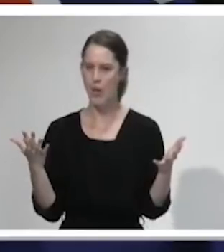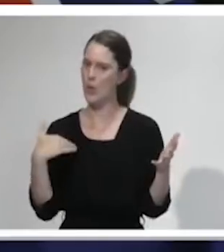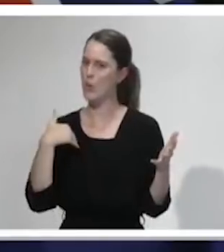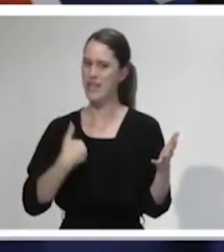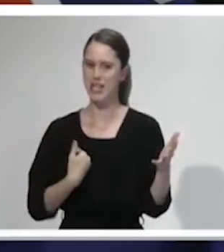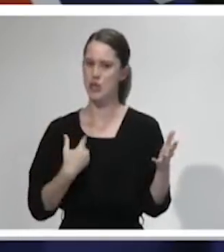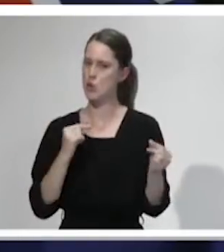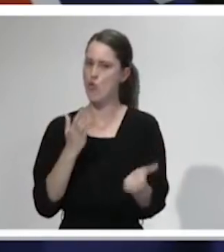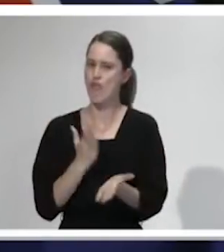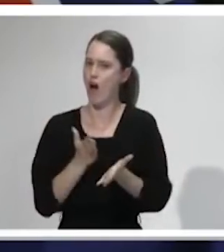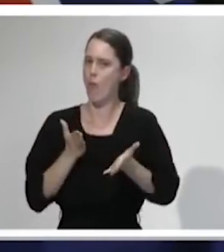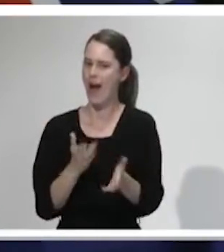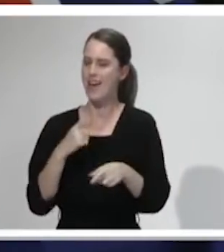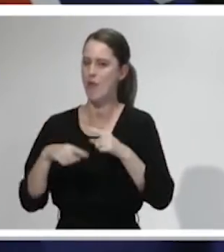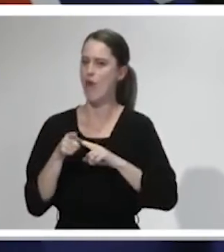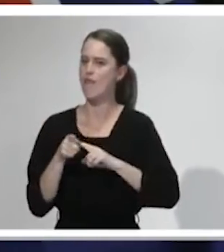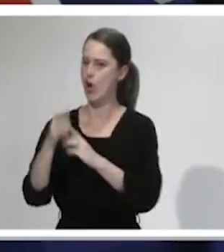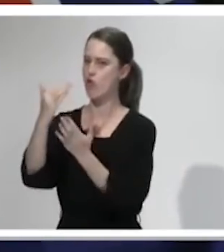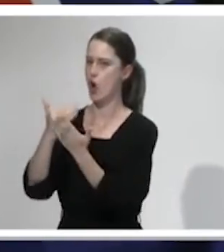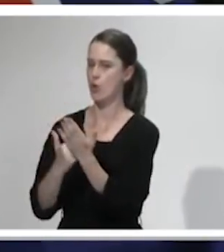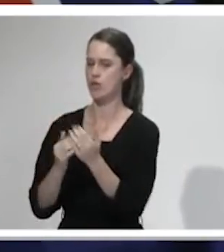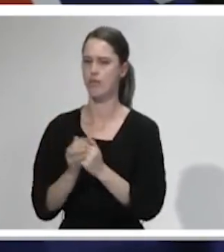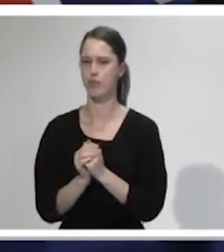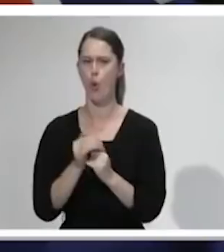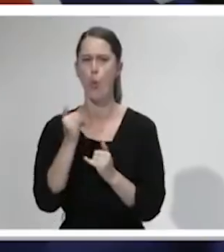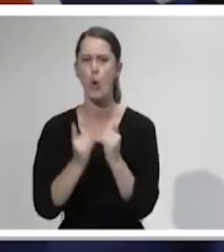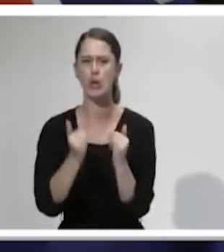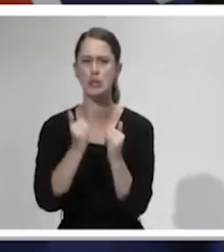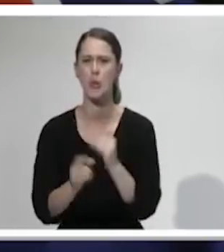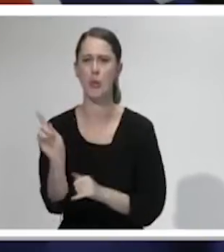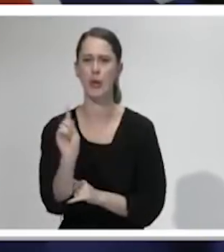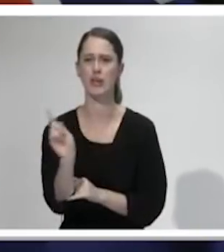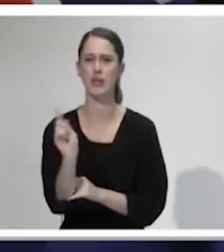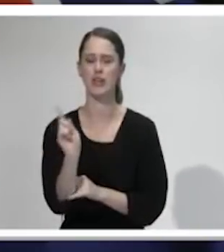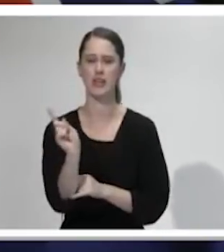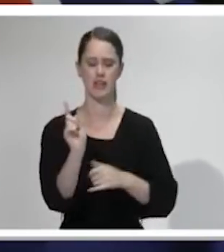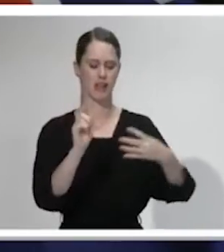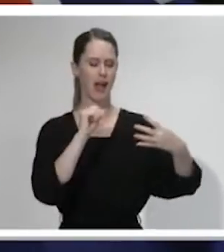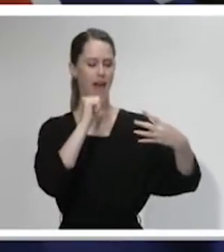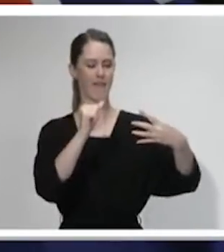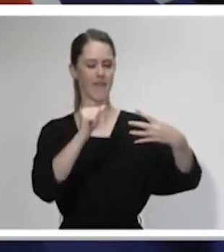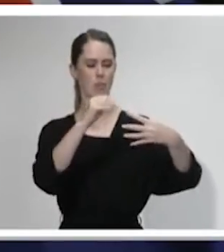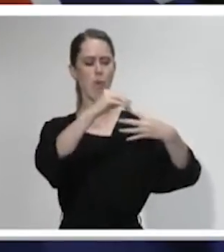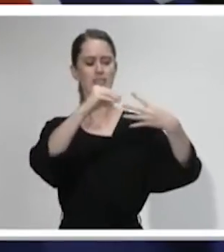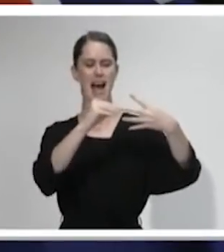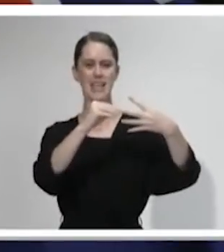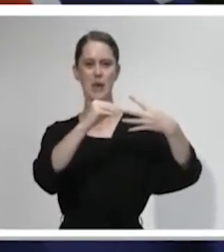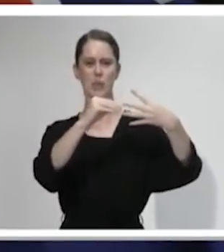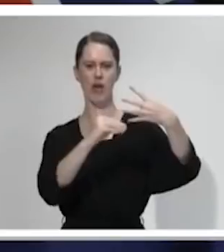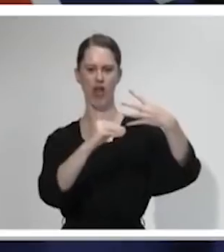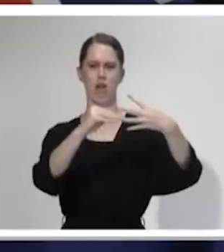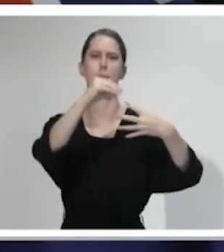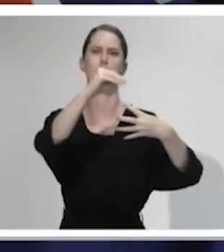next phase right. The worst thing we can do for our country is to yo-yo between levels with all of the